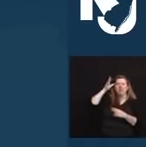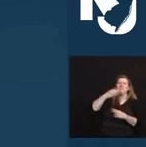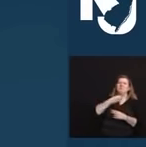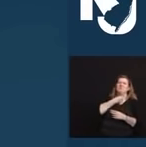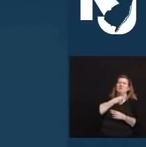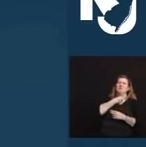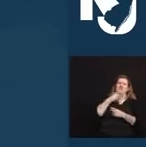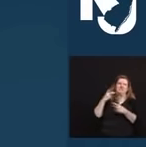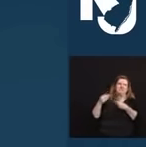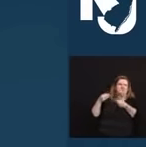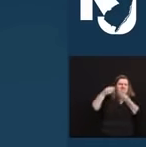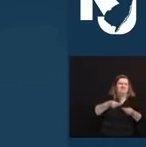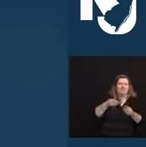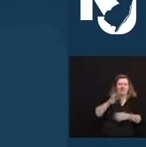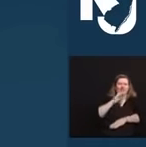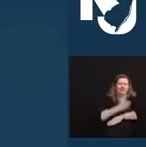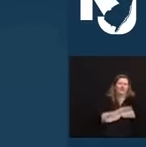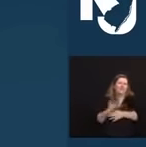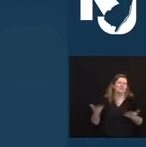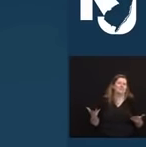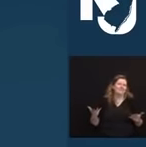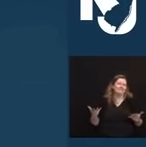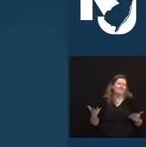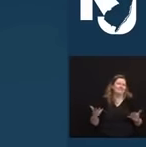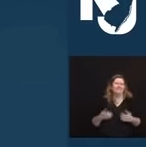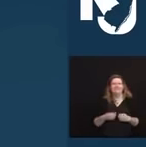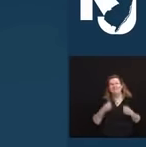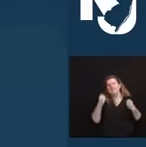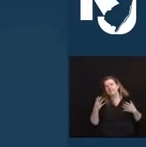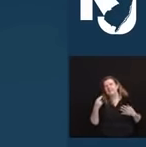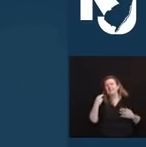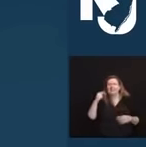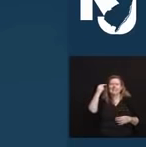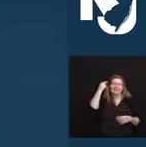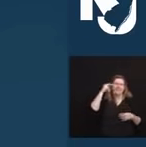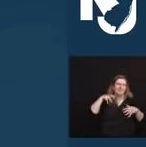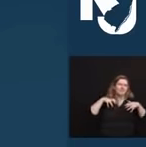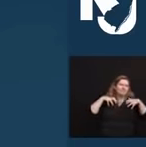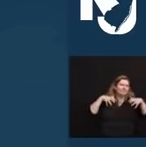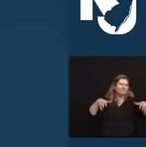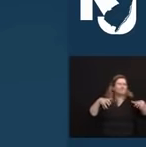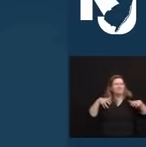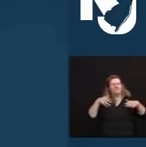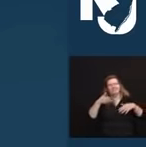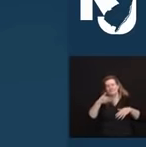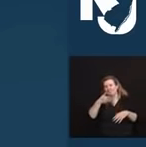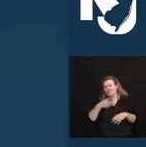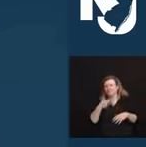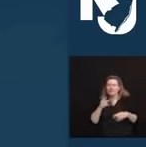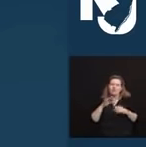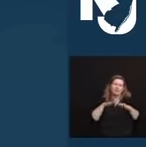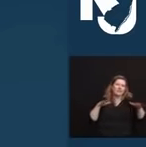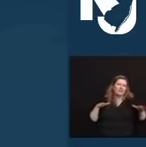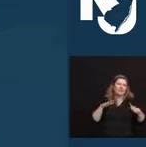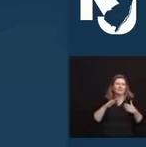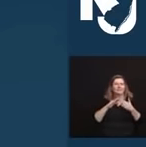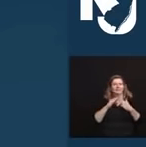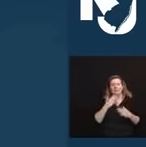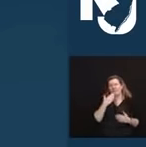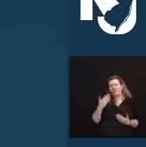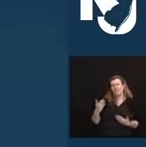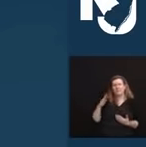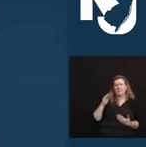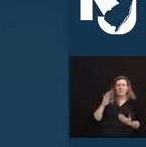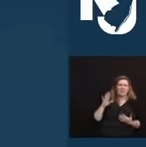Lynn, and numerous nieces, nephews, cousins, godchildren, and friends. We thank Bob for his service to our country, for his